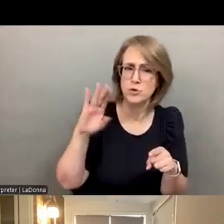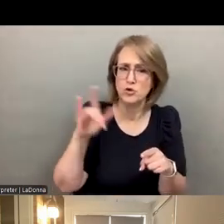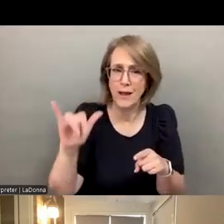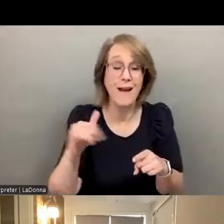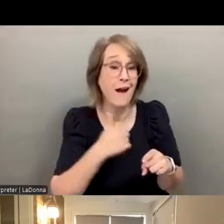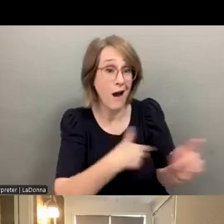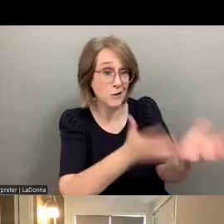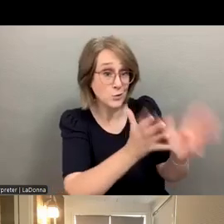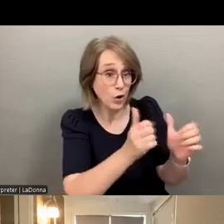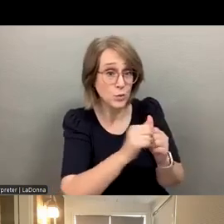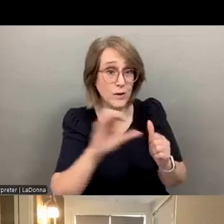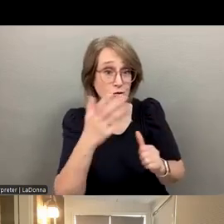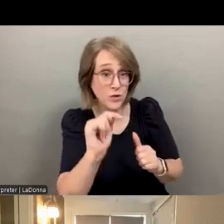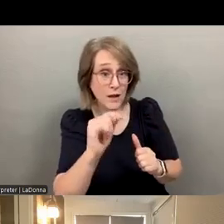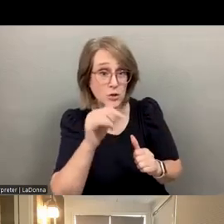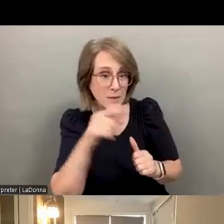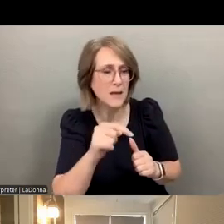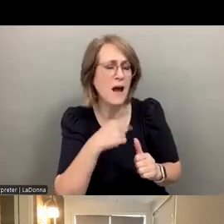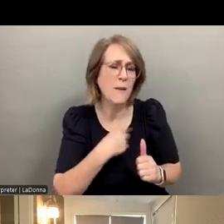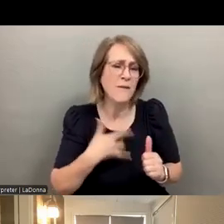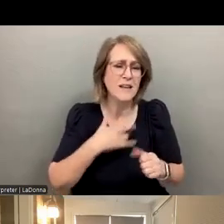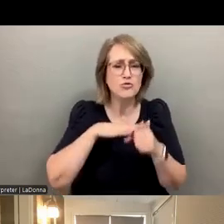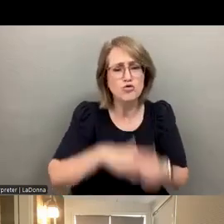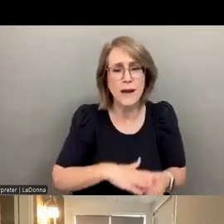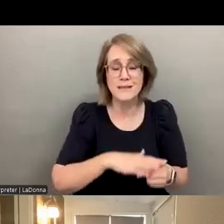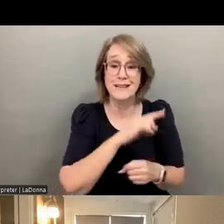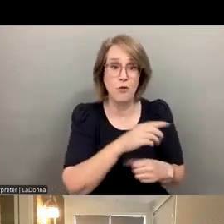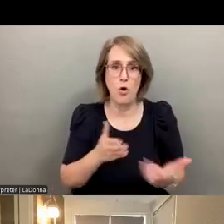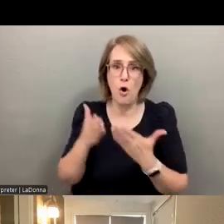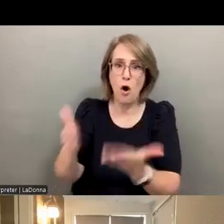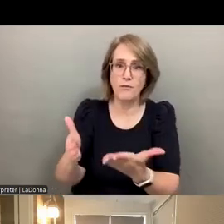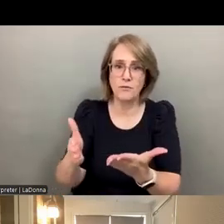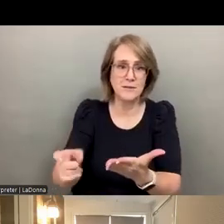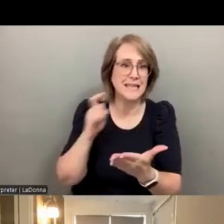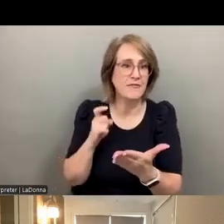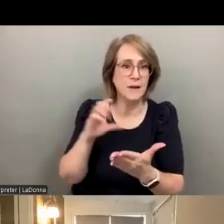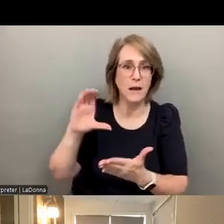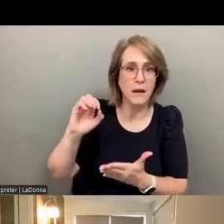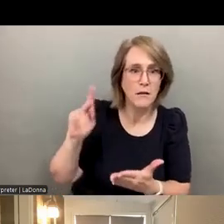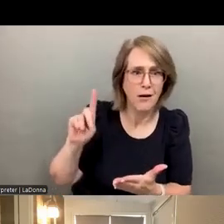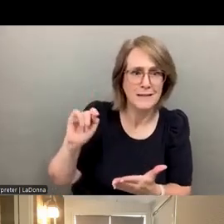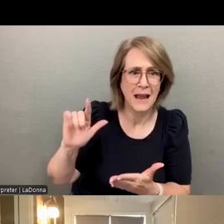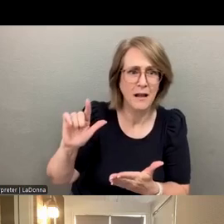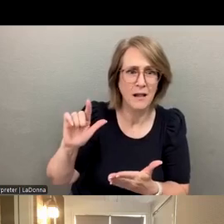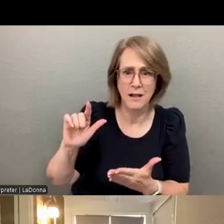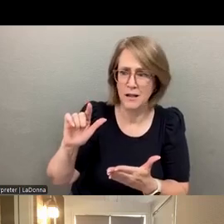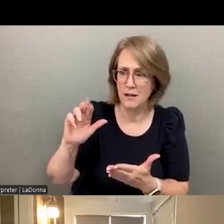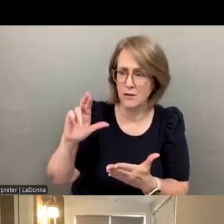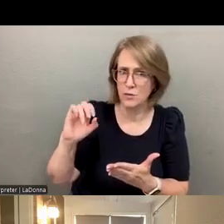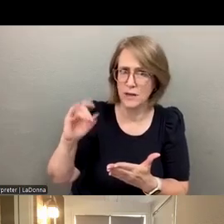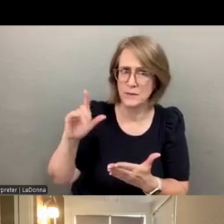chat GPT about how I was feeling stressed out. Can you help me? And it offered to give me a cocktail recipe. And so it